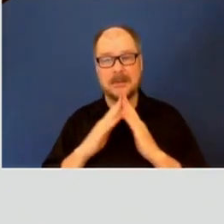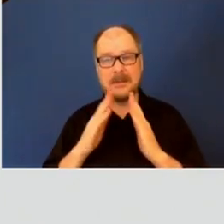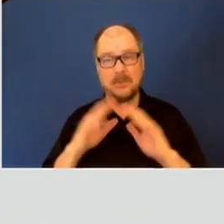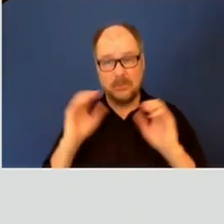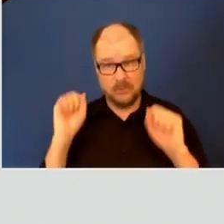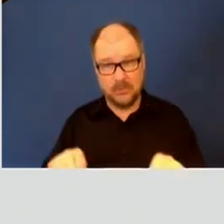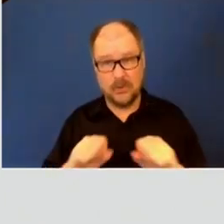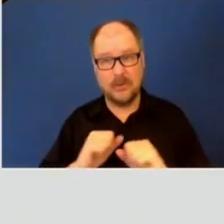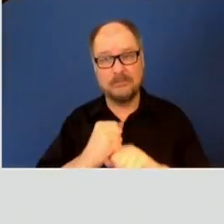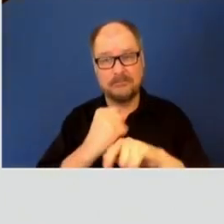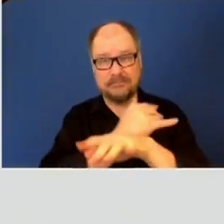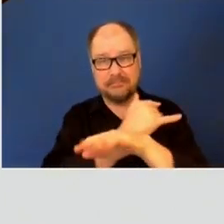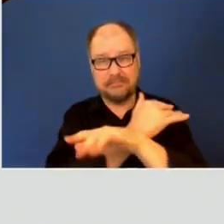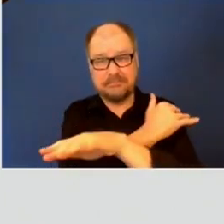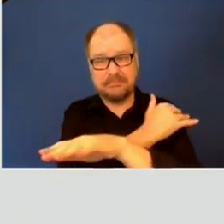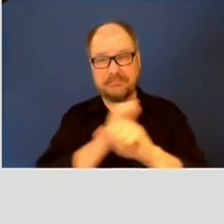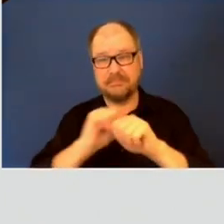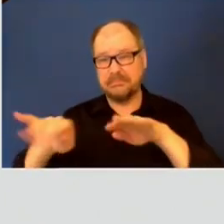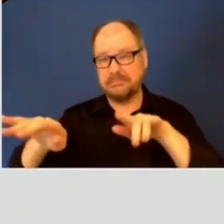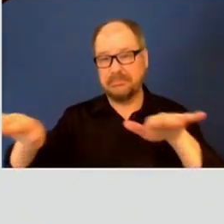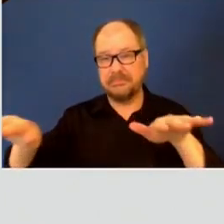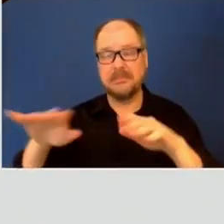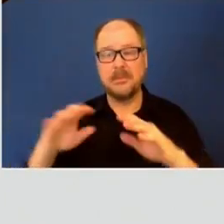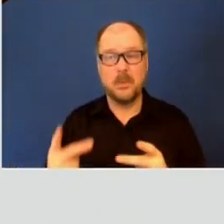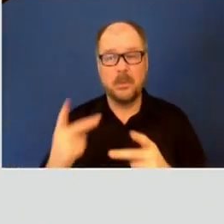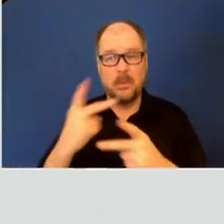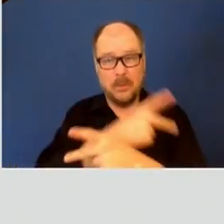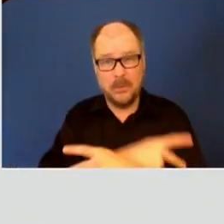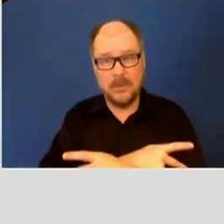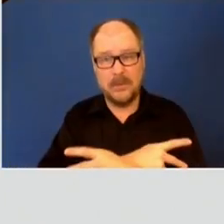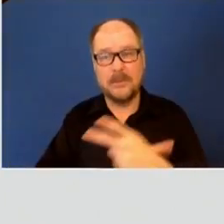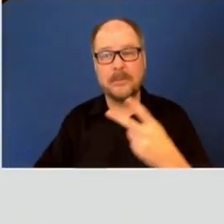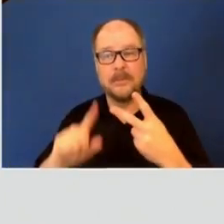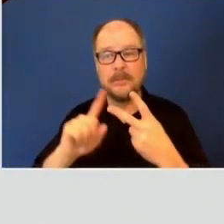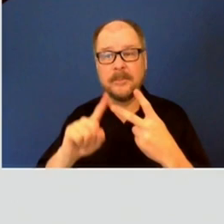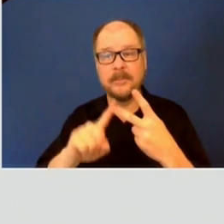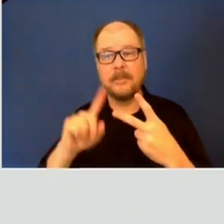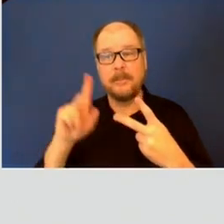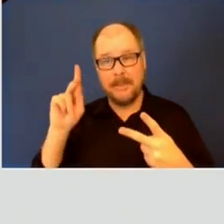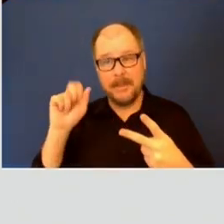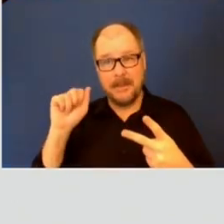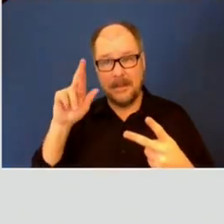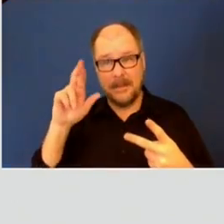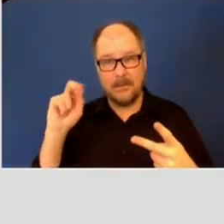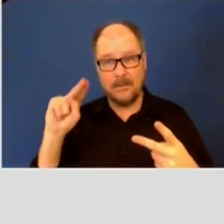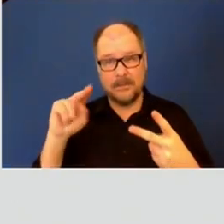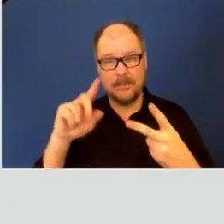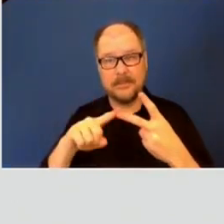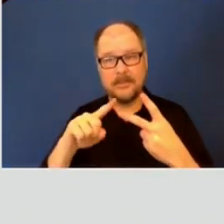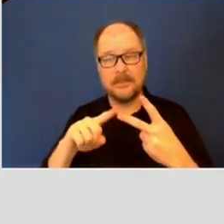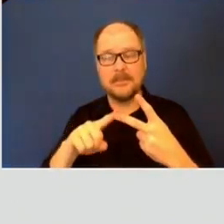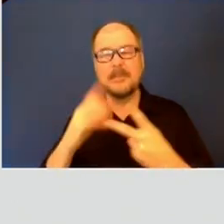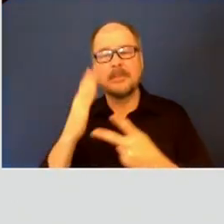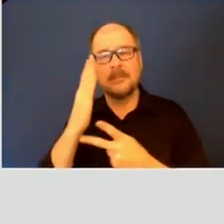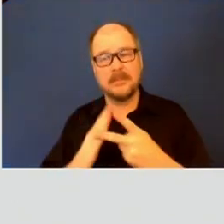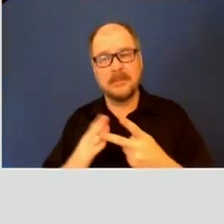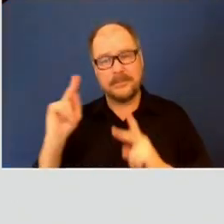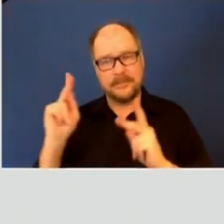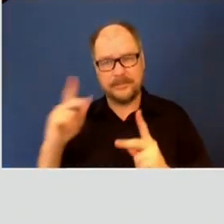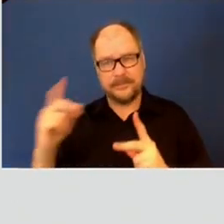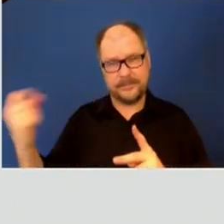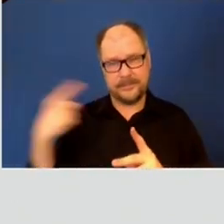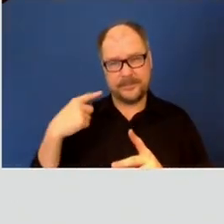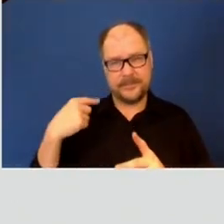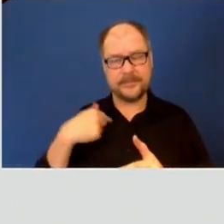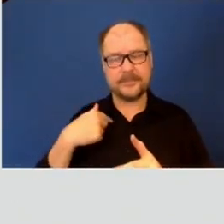bigger problem than the area that it's in? And then Karen, what about, I have some people asking me, you know, they were able